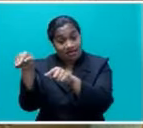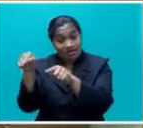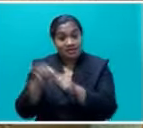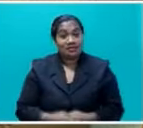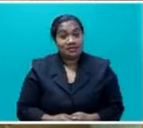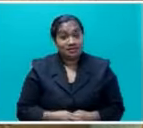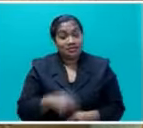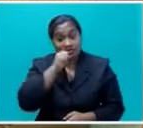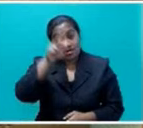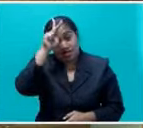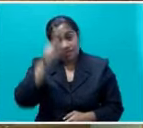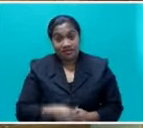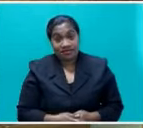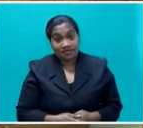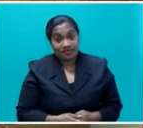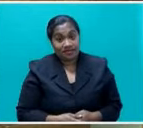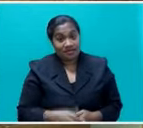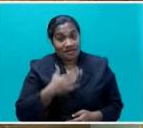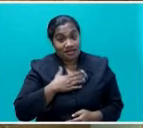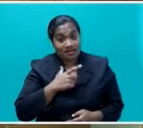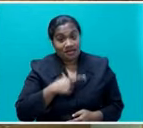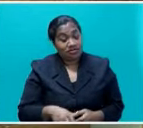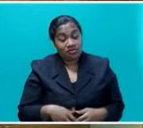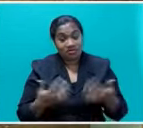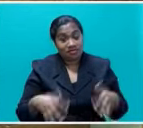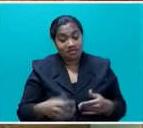Because, no, they can play hard together, new.